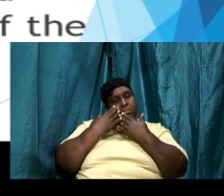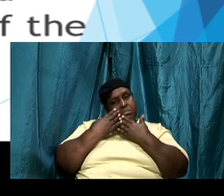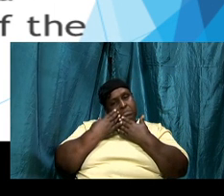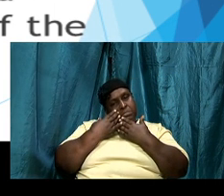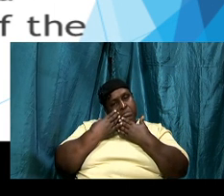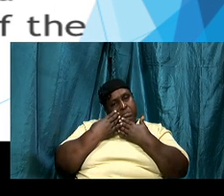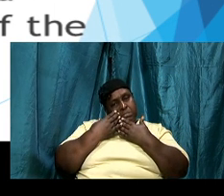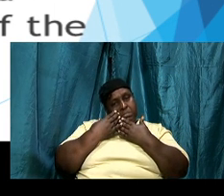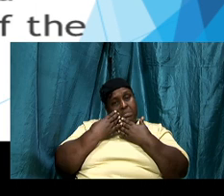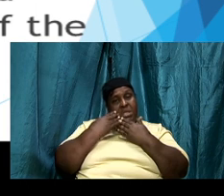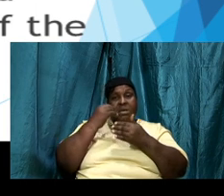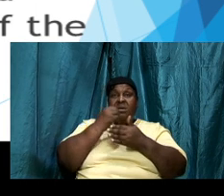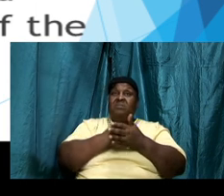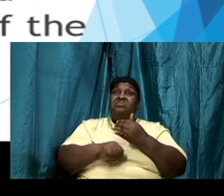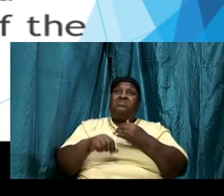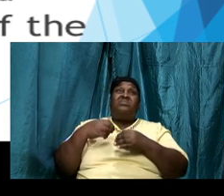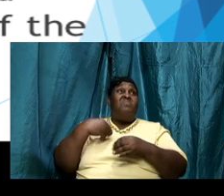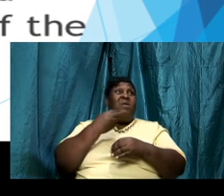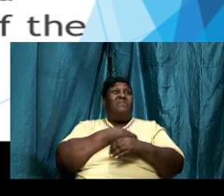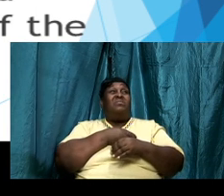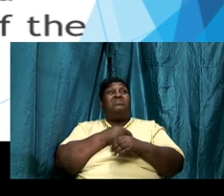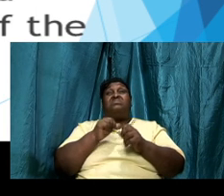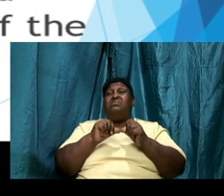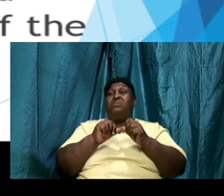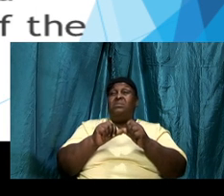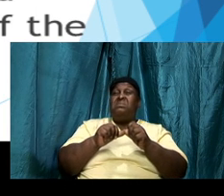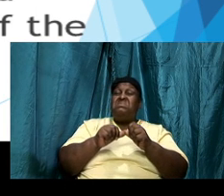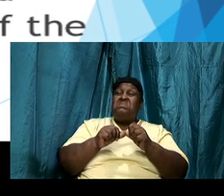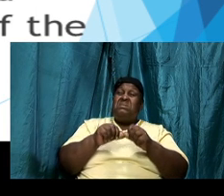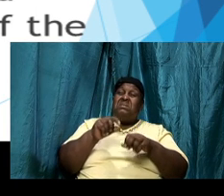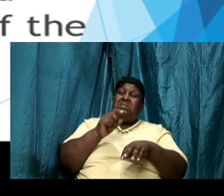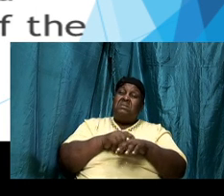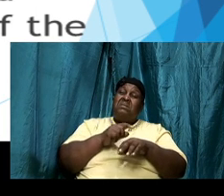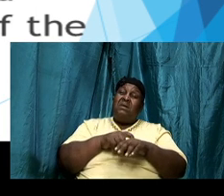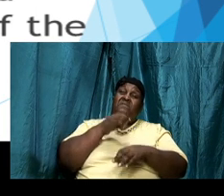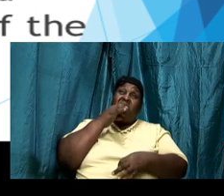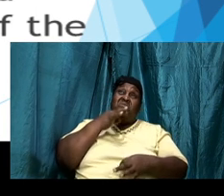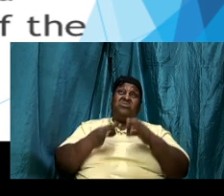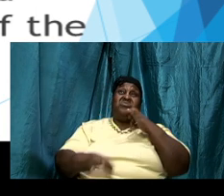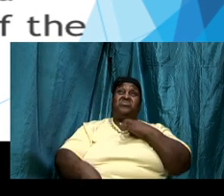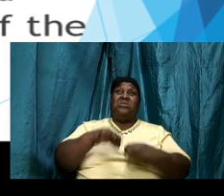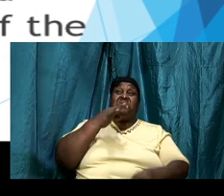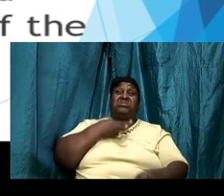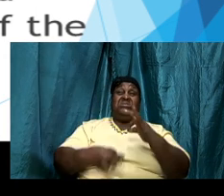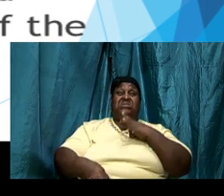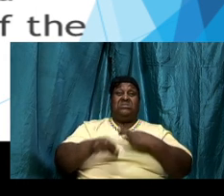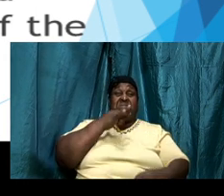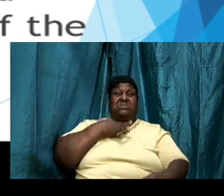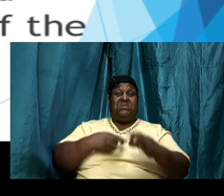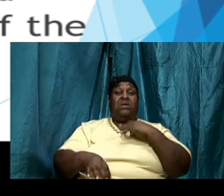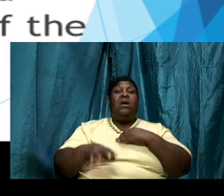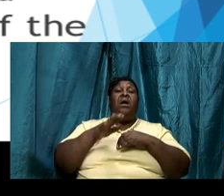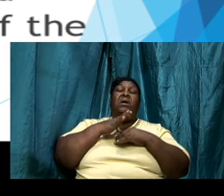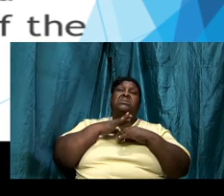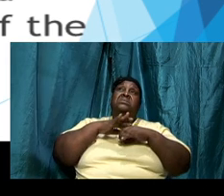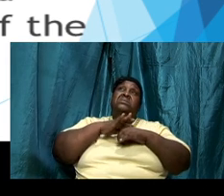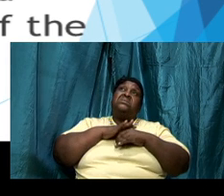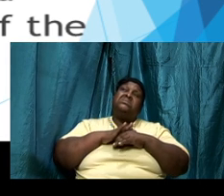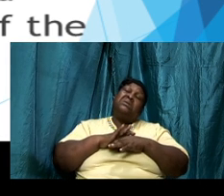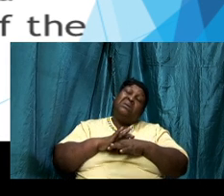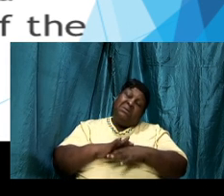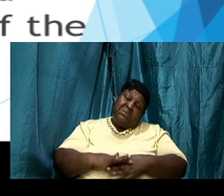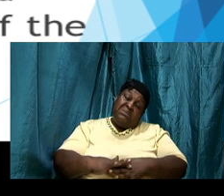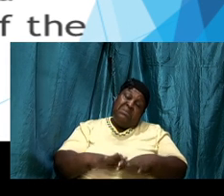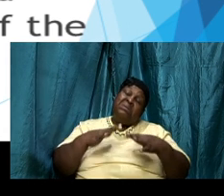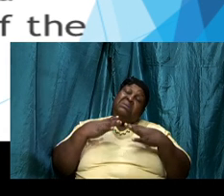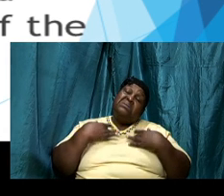saints are constantly in a state of depression no child of God should be constantly depressed I